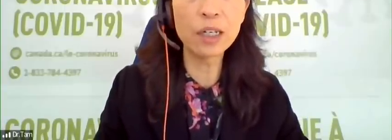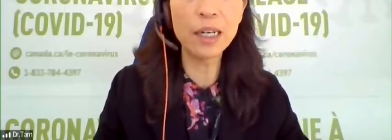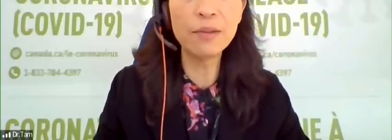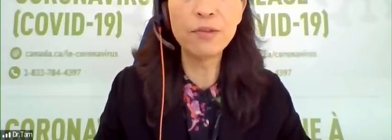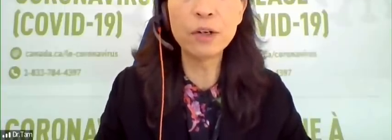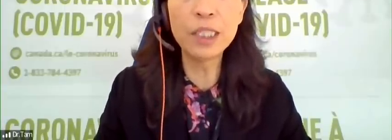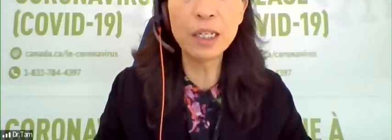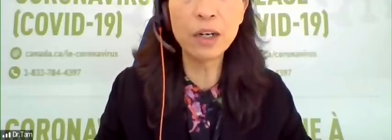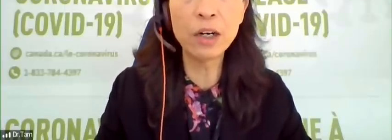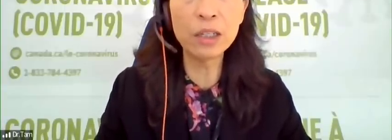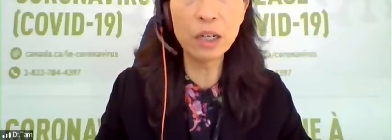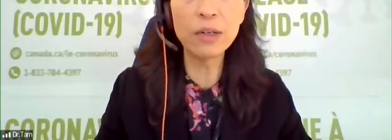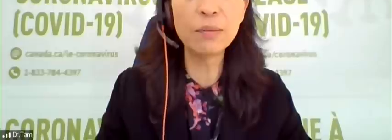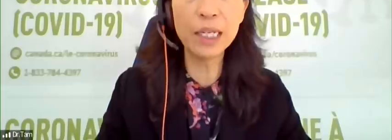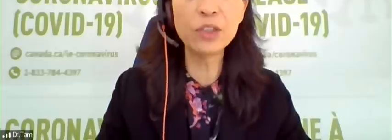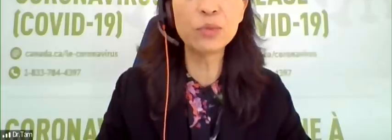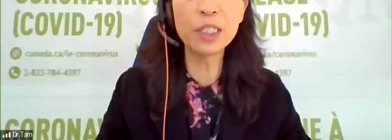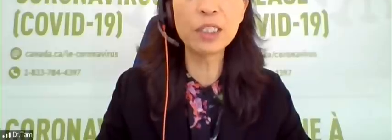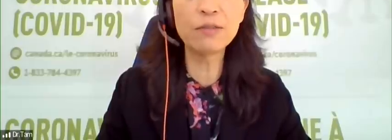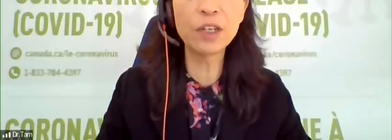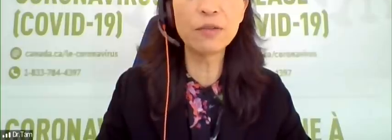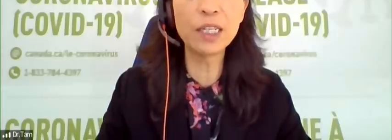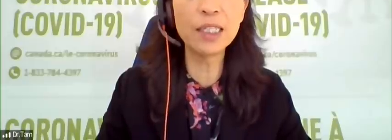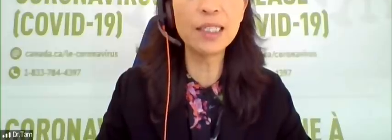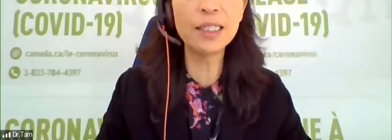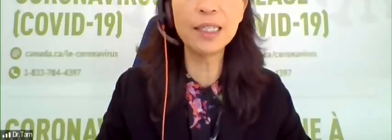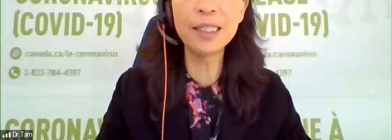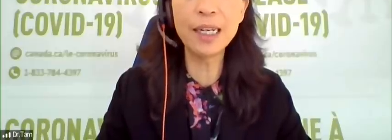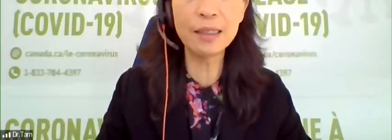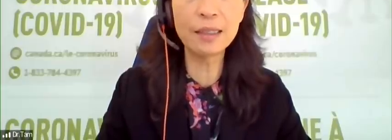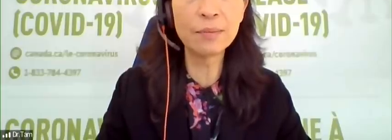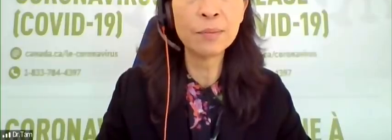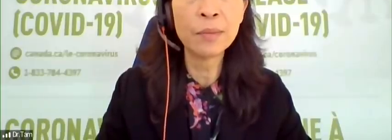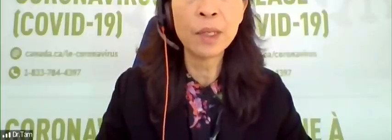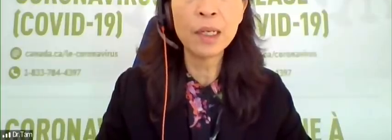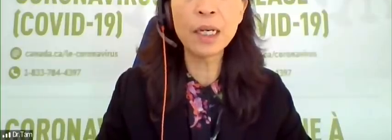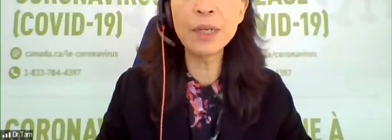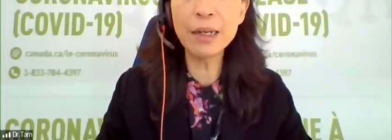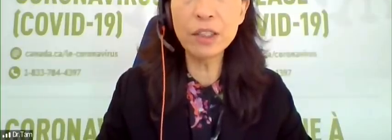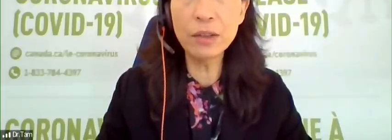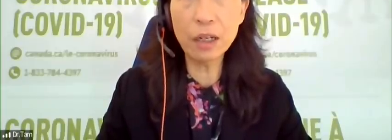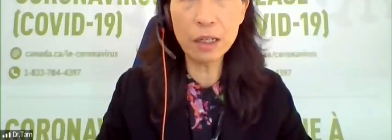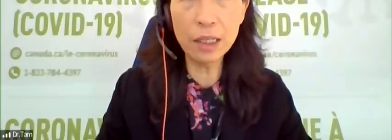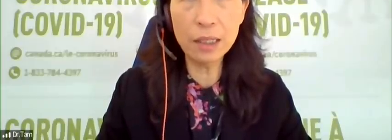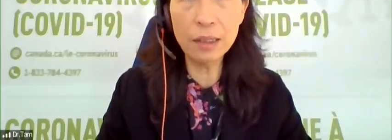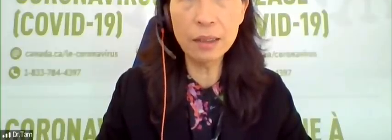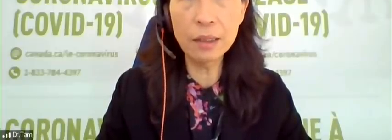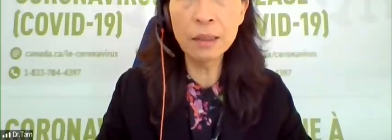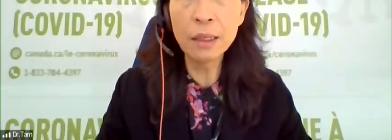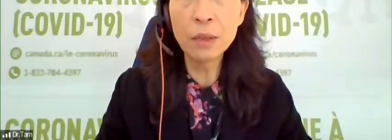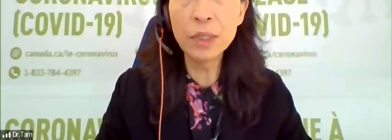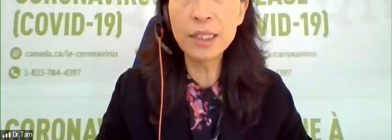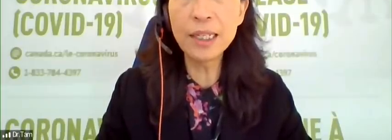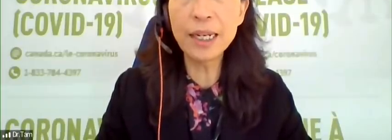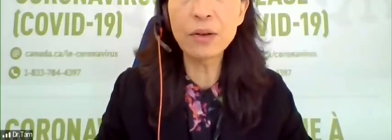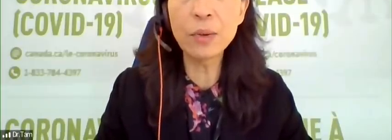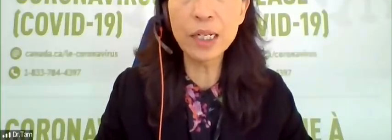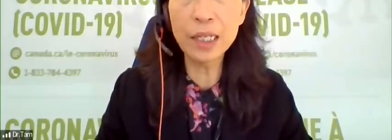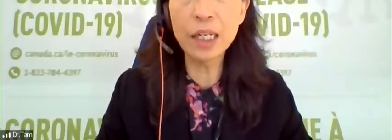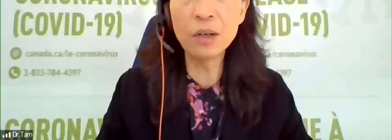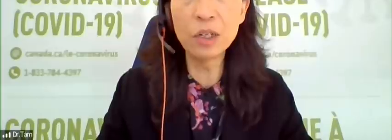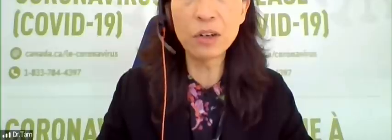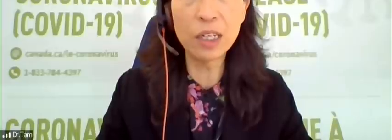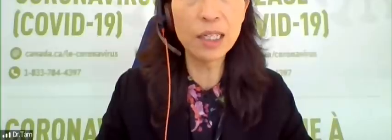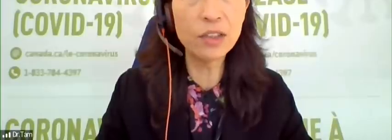modelling work that informs the ongoing management of COVID-19 in Canada. Coming out of the holiday season, we're seeing